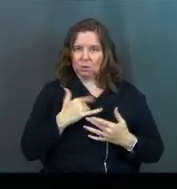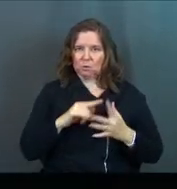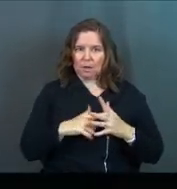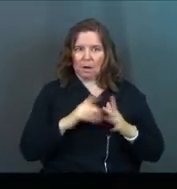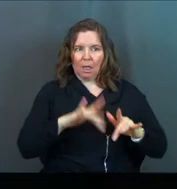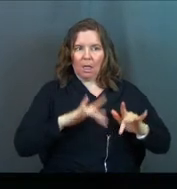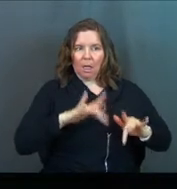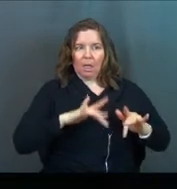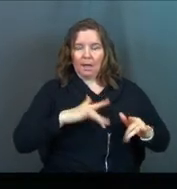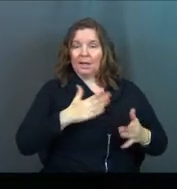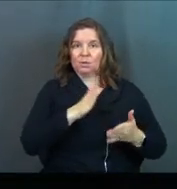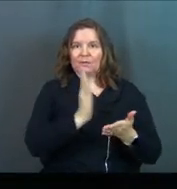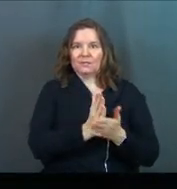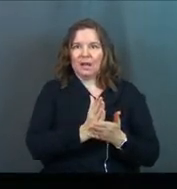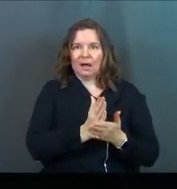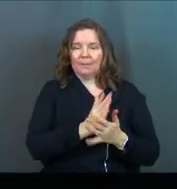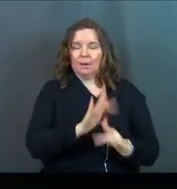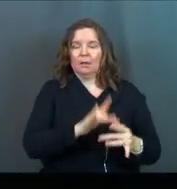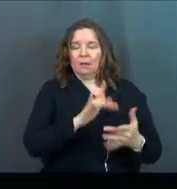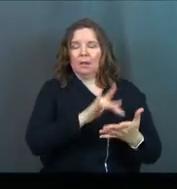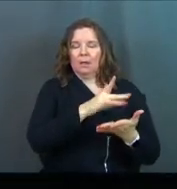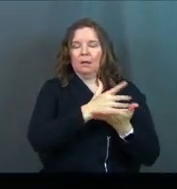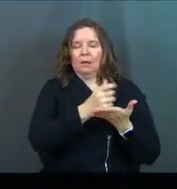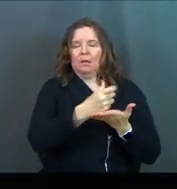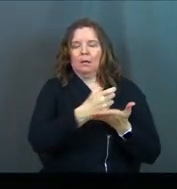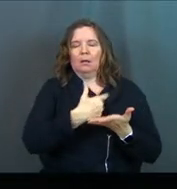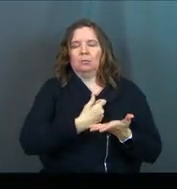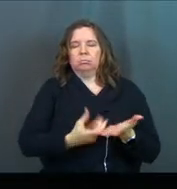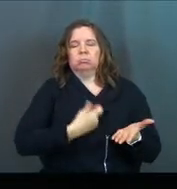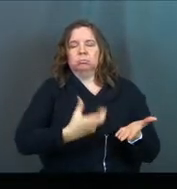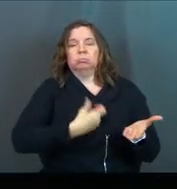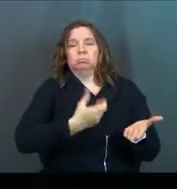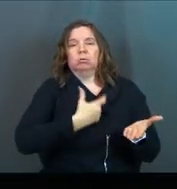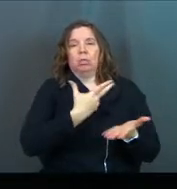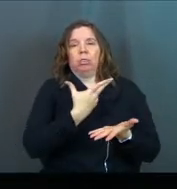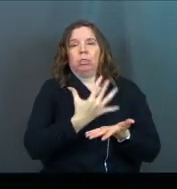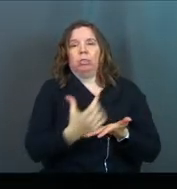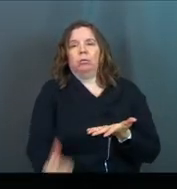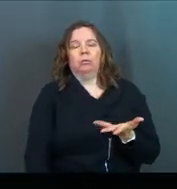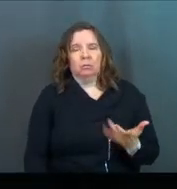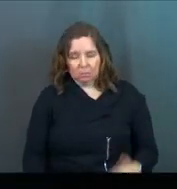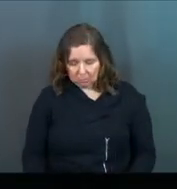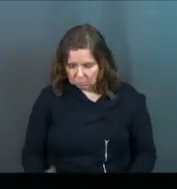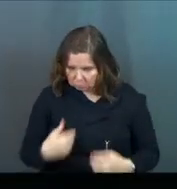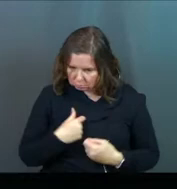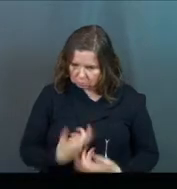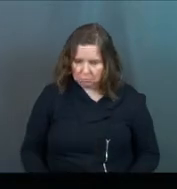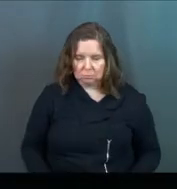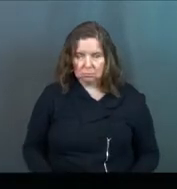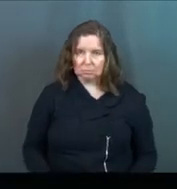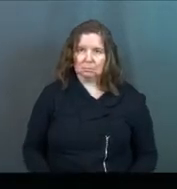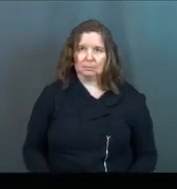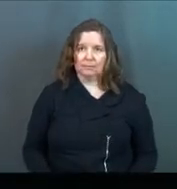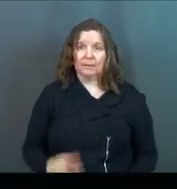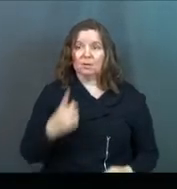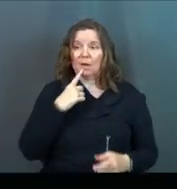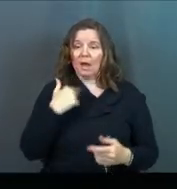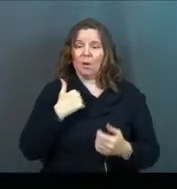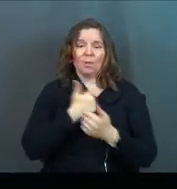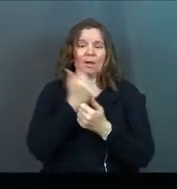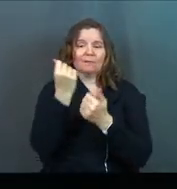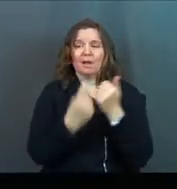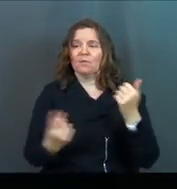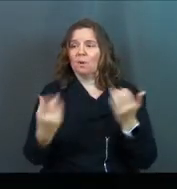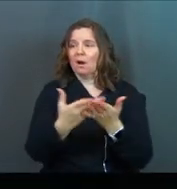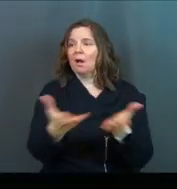you never stop. And you turn it into an open-door policy. And you say, not only will I love people, but I'll love all the people. And I'll